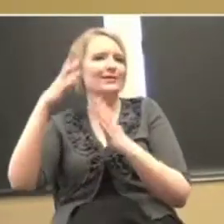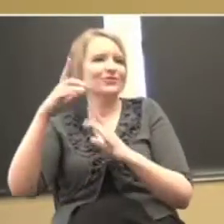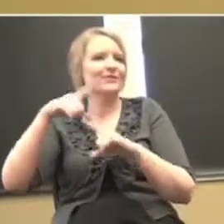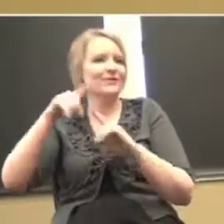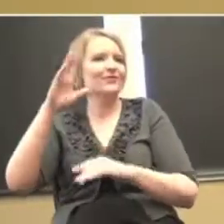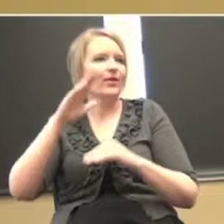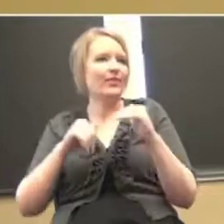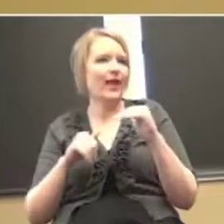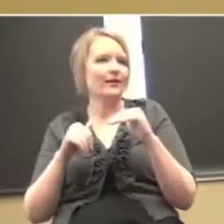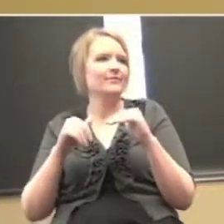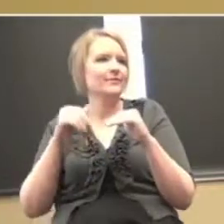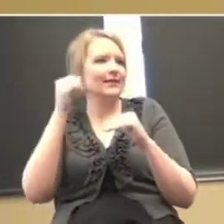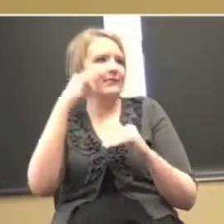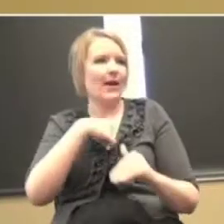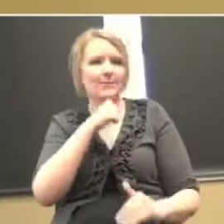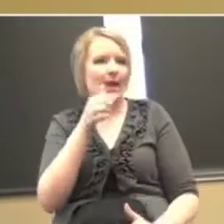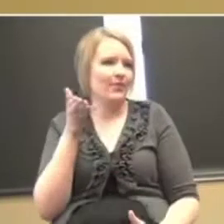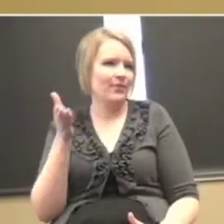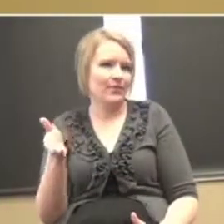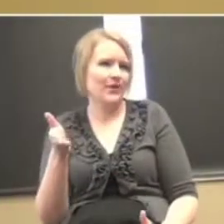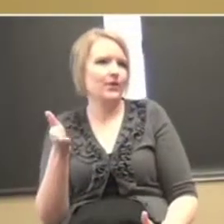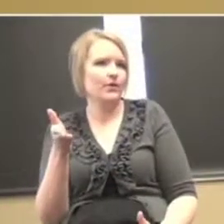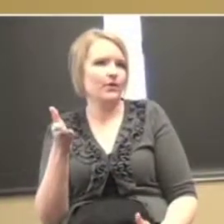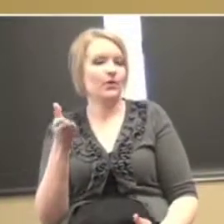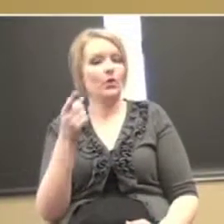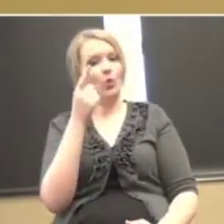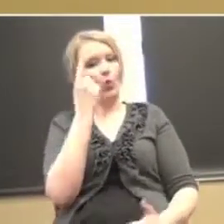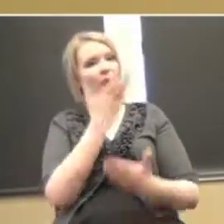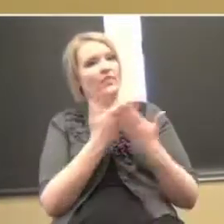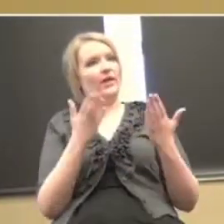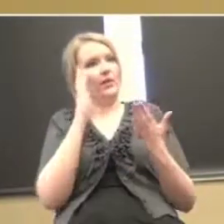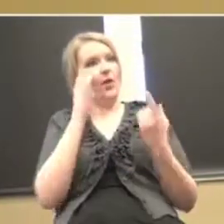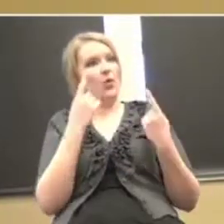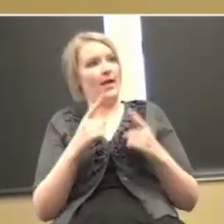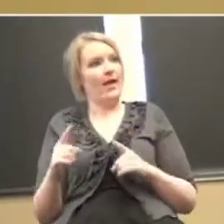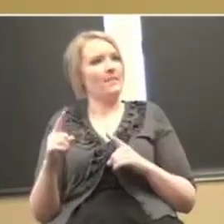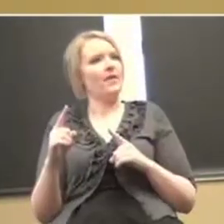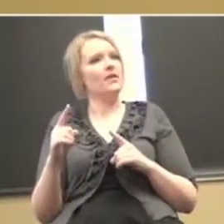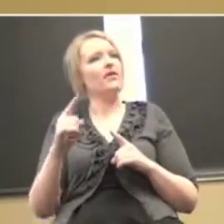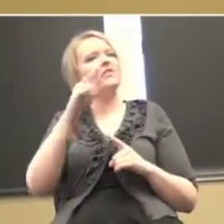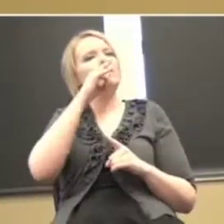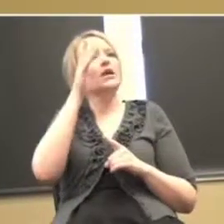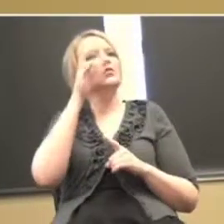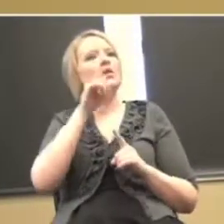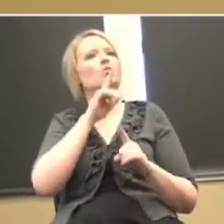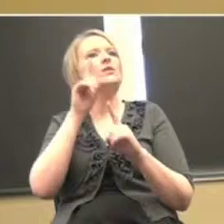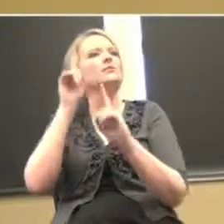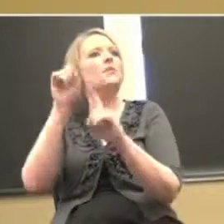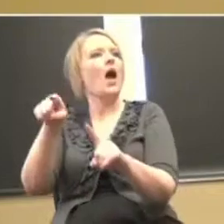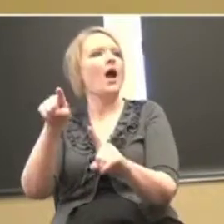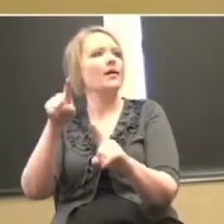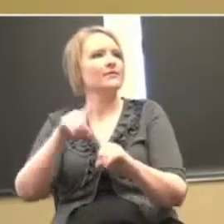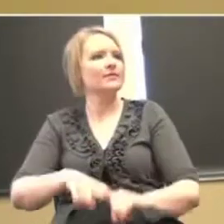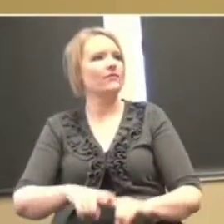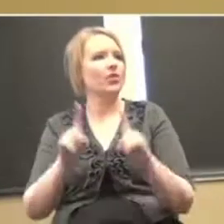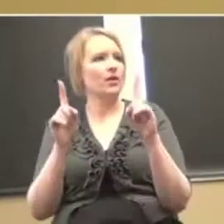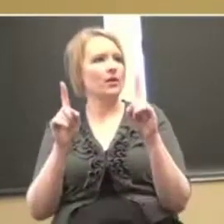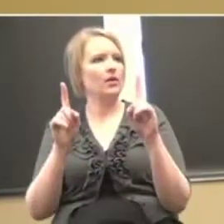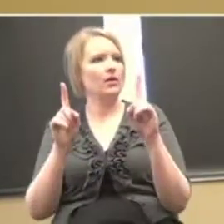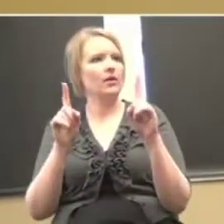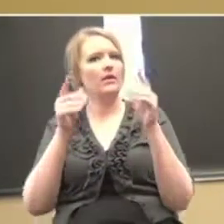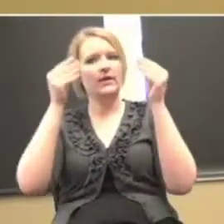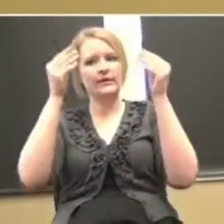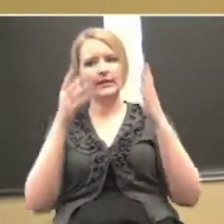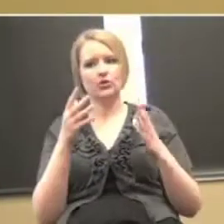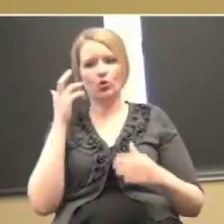he or she would be doing normally. One of the things that oftentimes happens though is that the kids respond differently. And the teacher all of a sudden begins